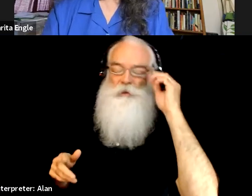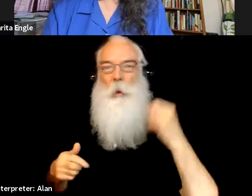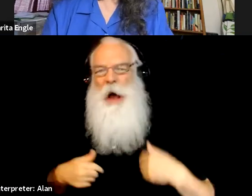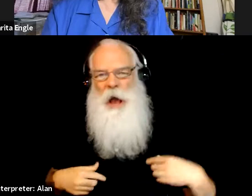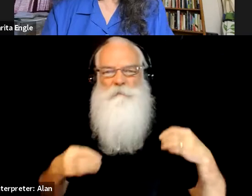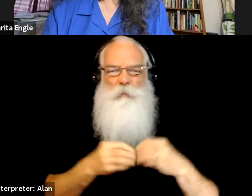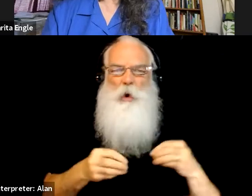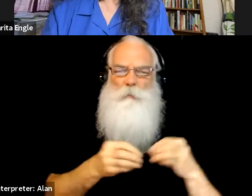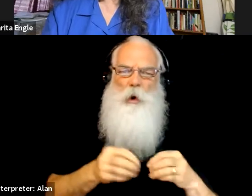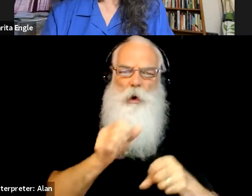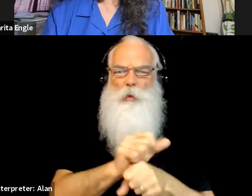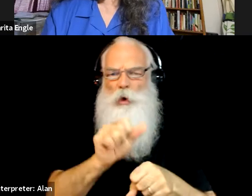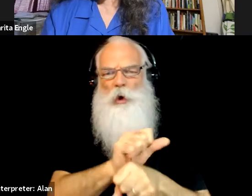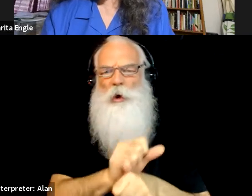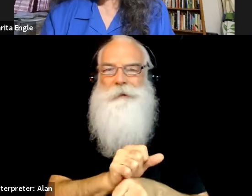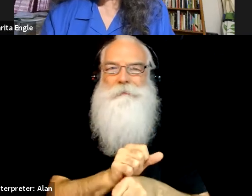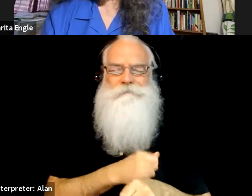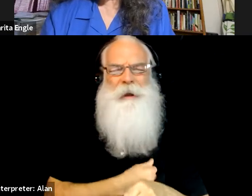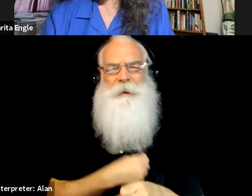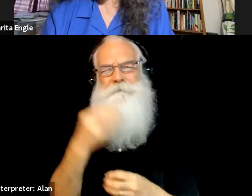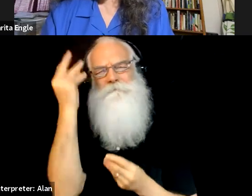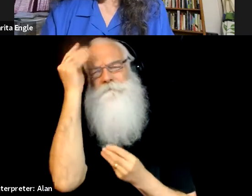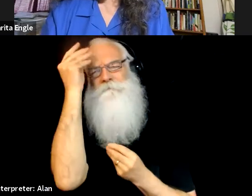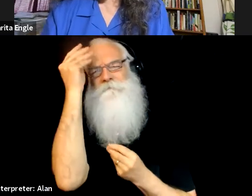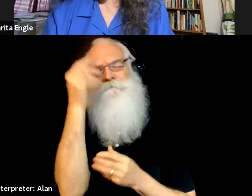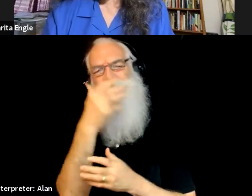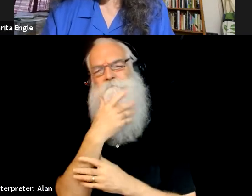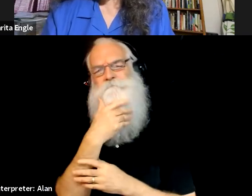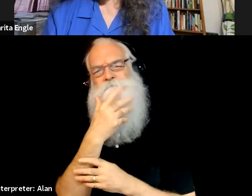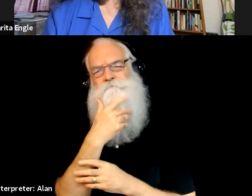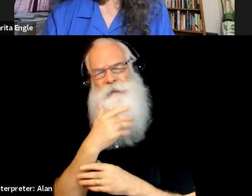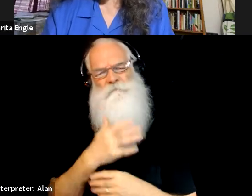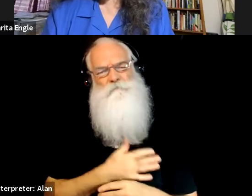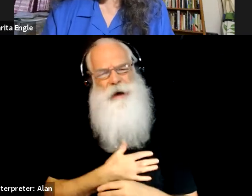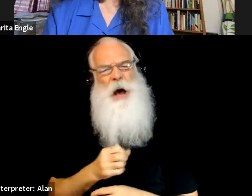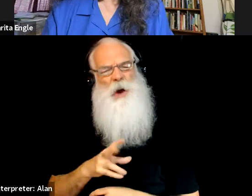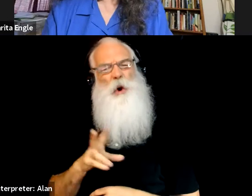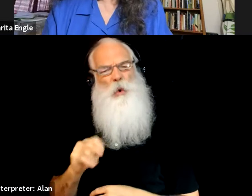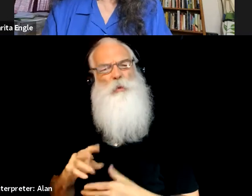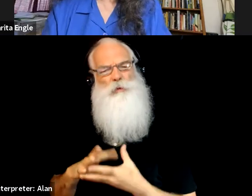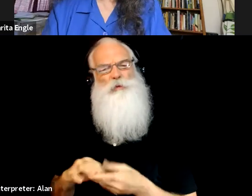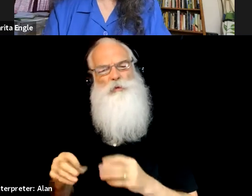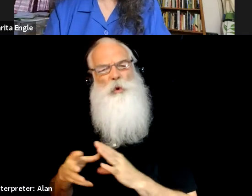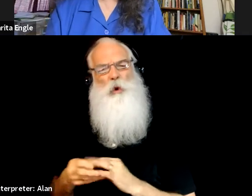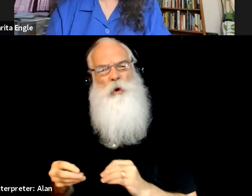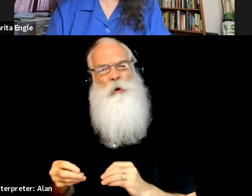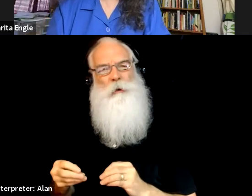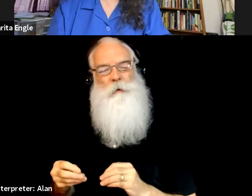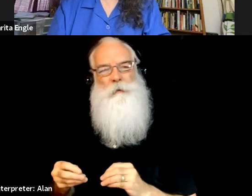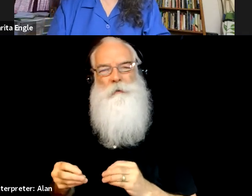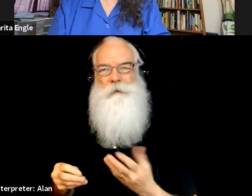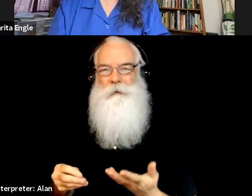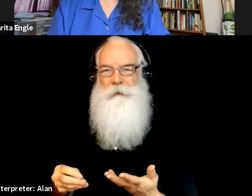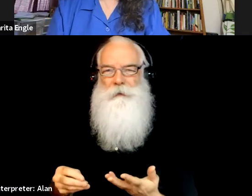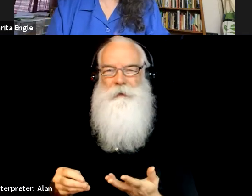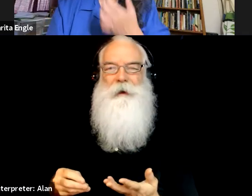about how I could create my own stories. And it was really, I think, still ideas is something to say. That was like a real pivotal moment